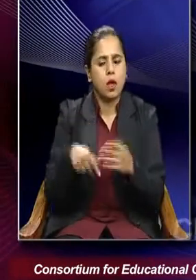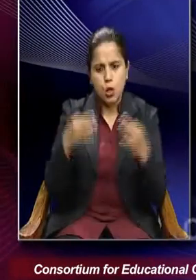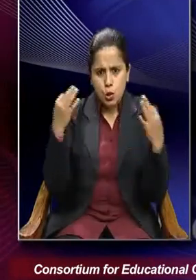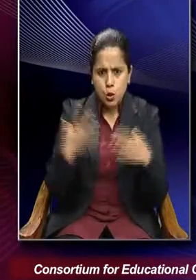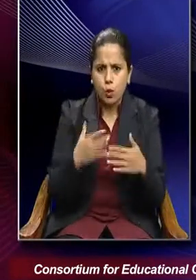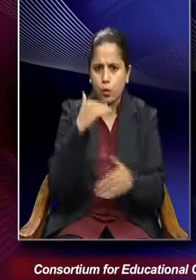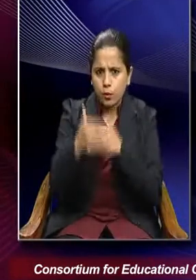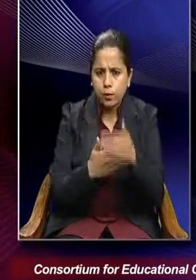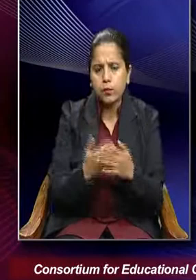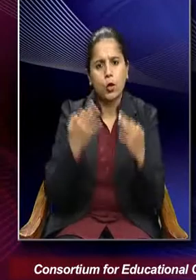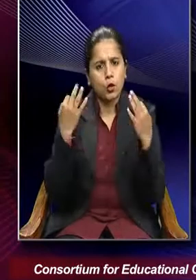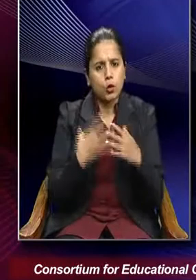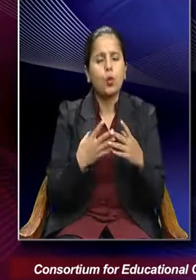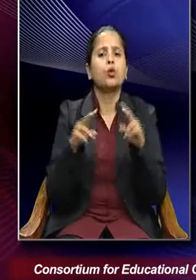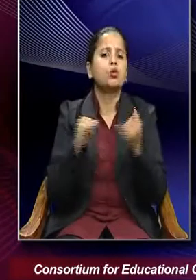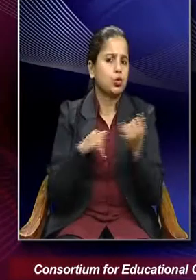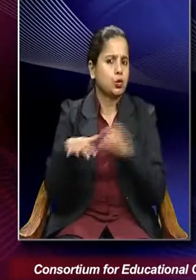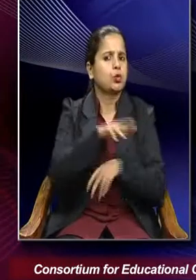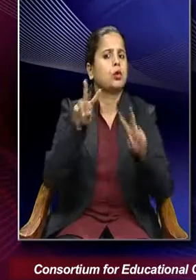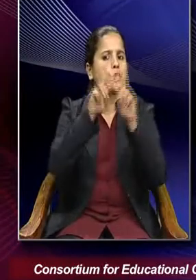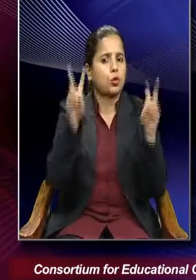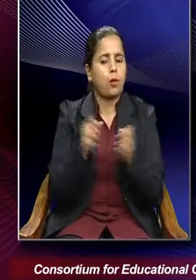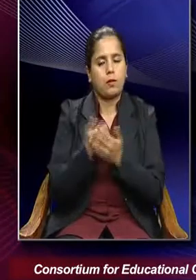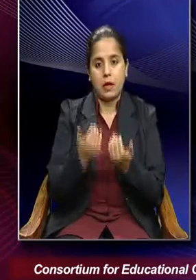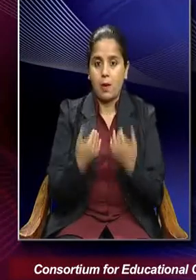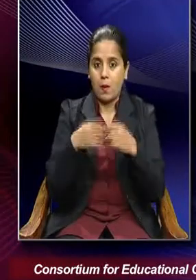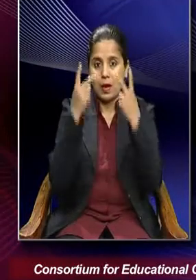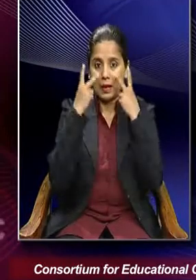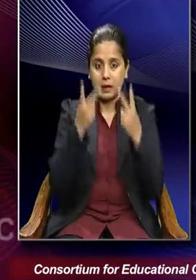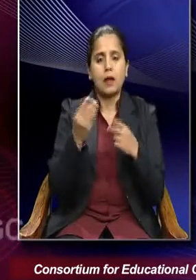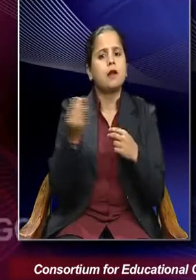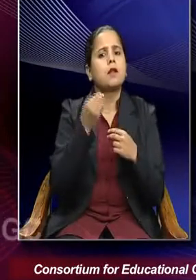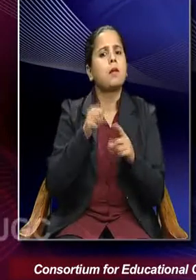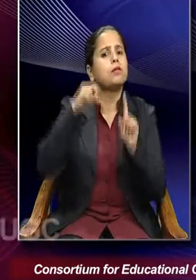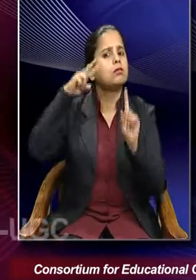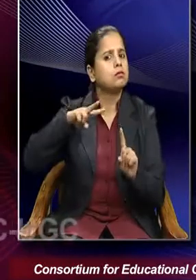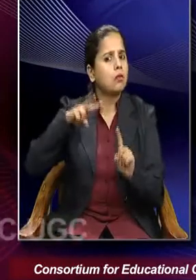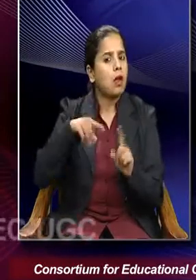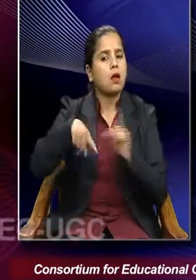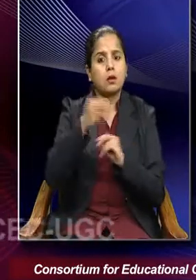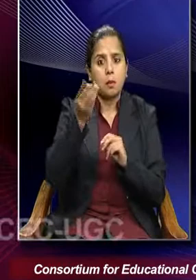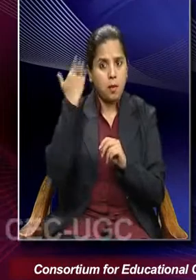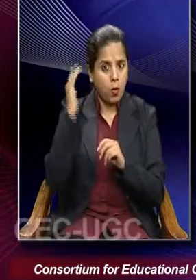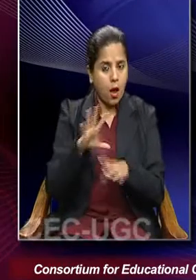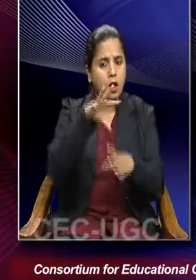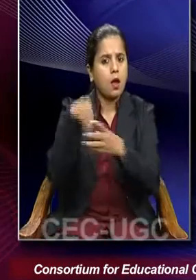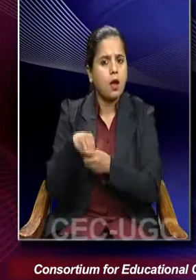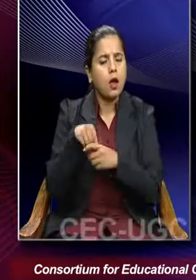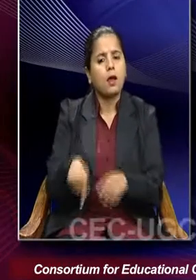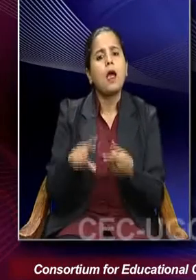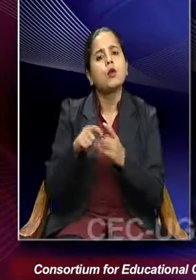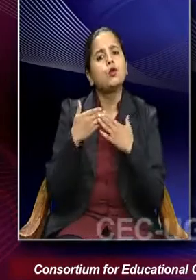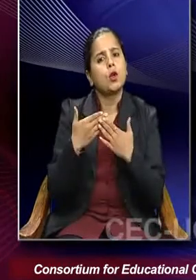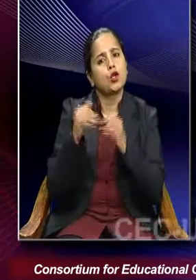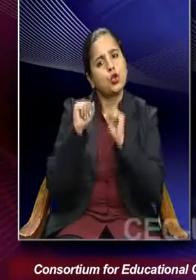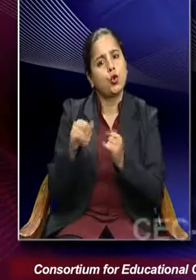in the new social context. Now let us look into some of the perspective that has been part of the discipline of sociology